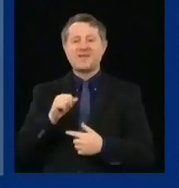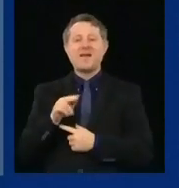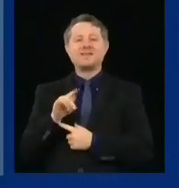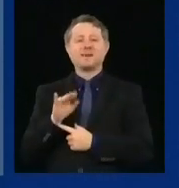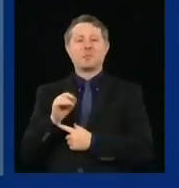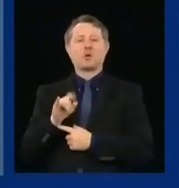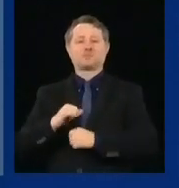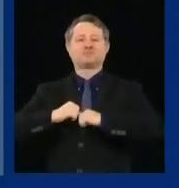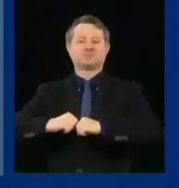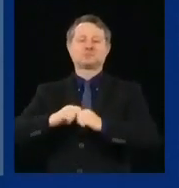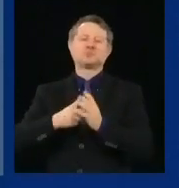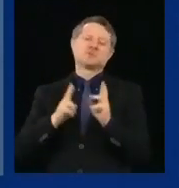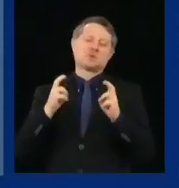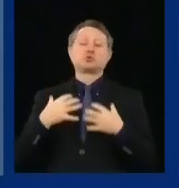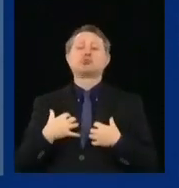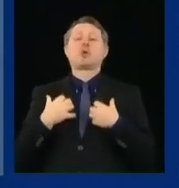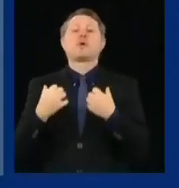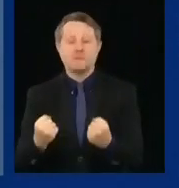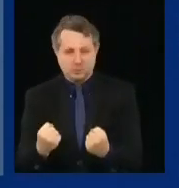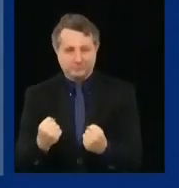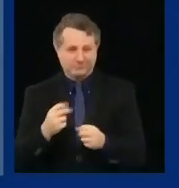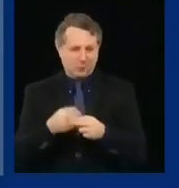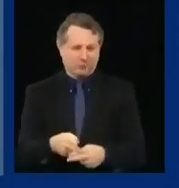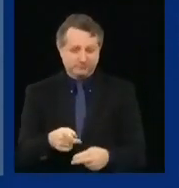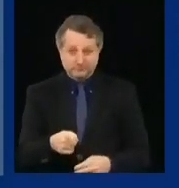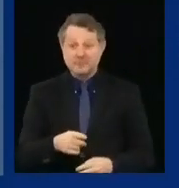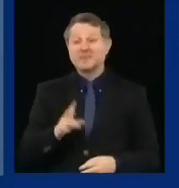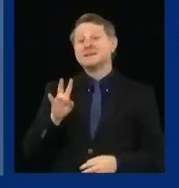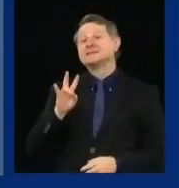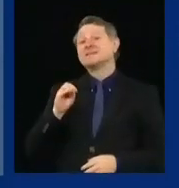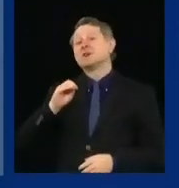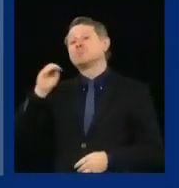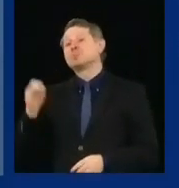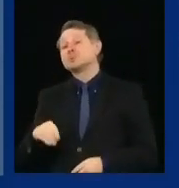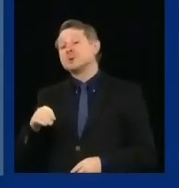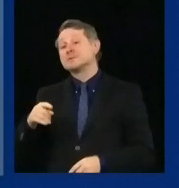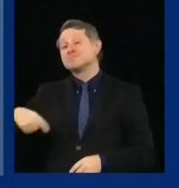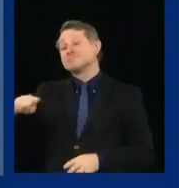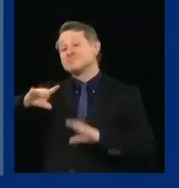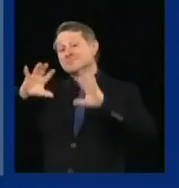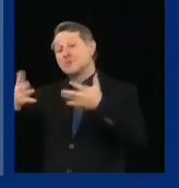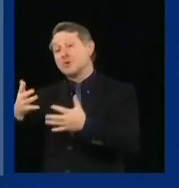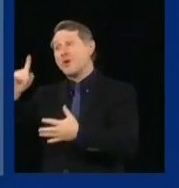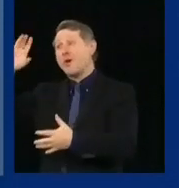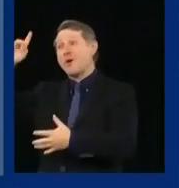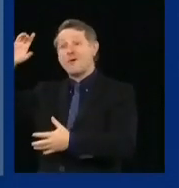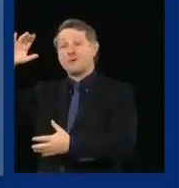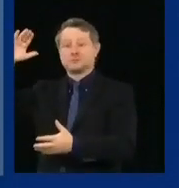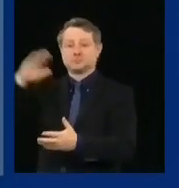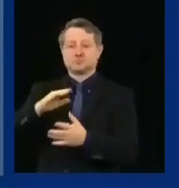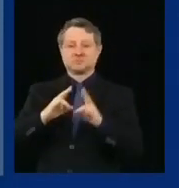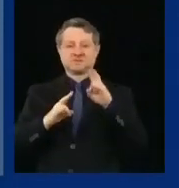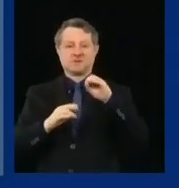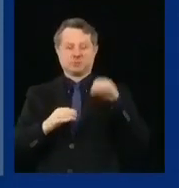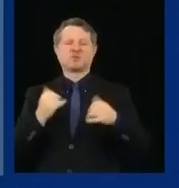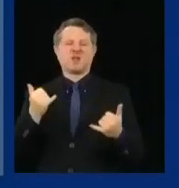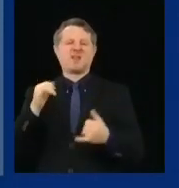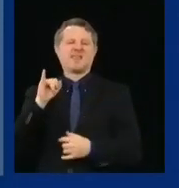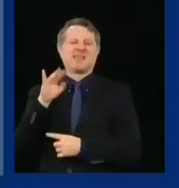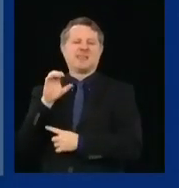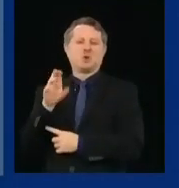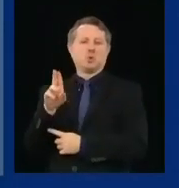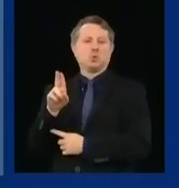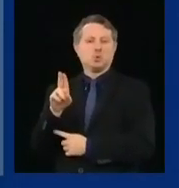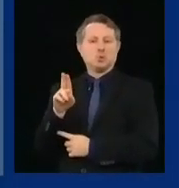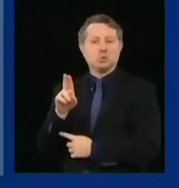70% of the virus, went into ICU, which means they're serious. When you go